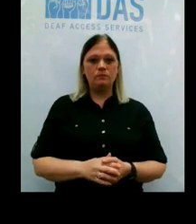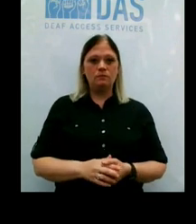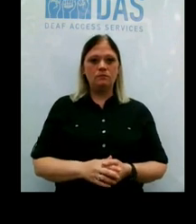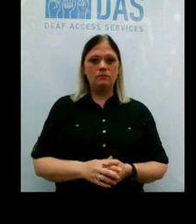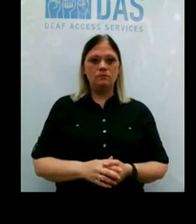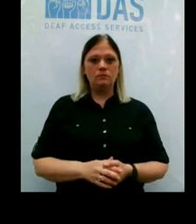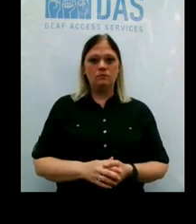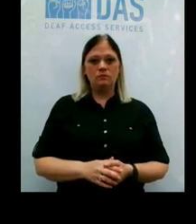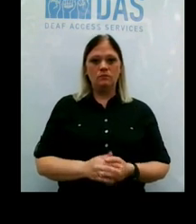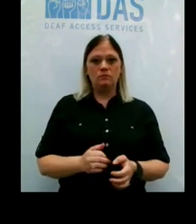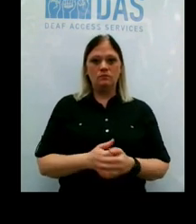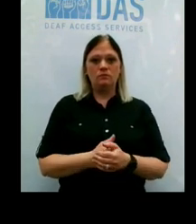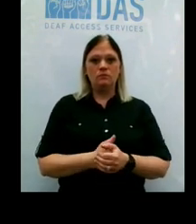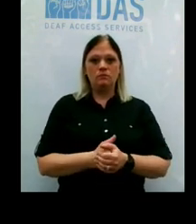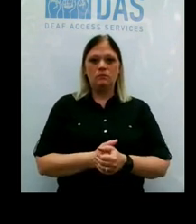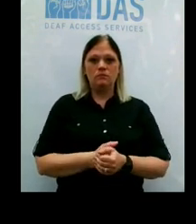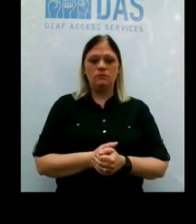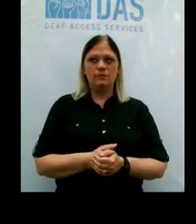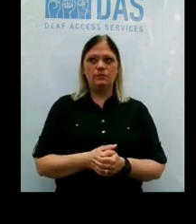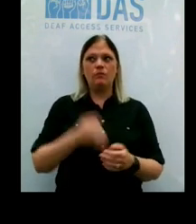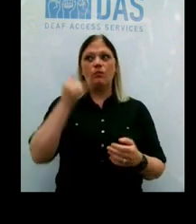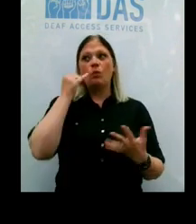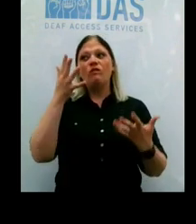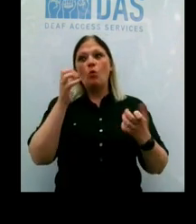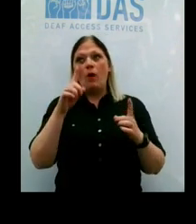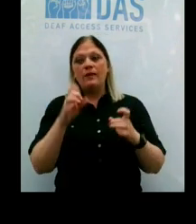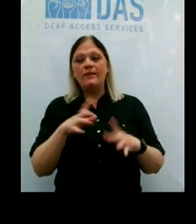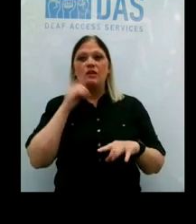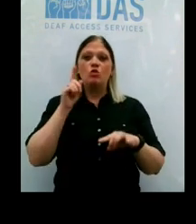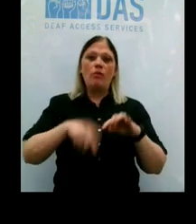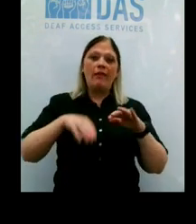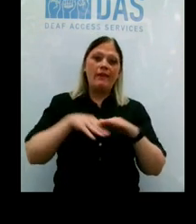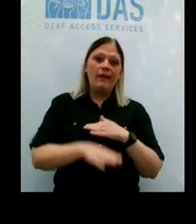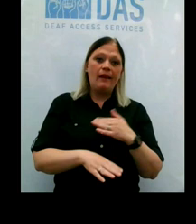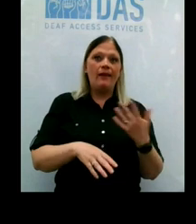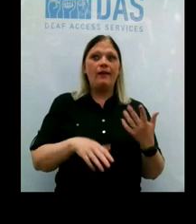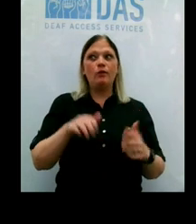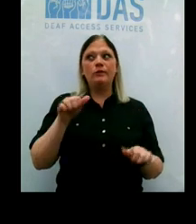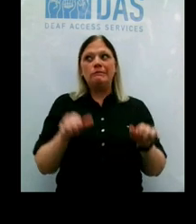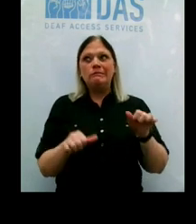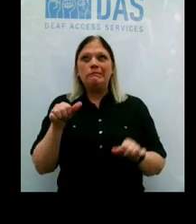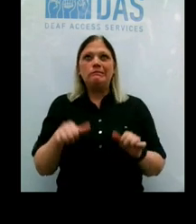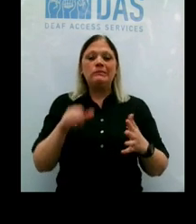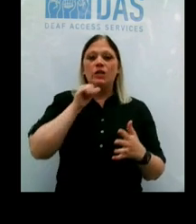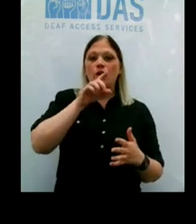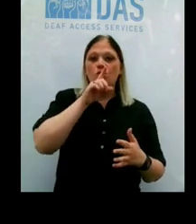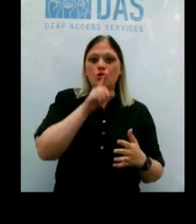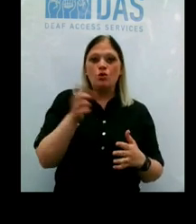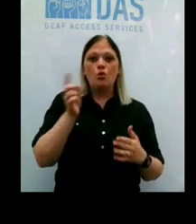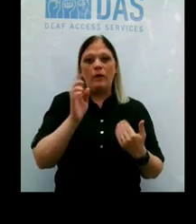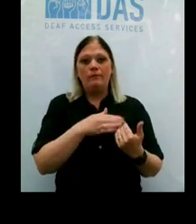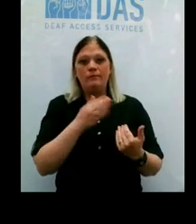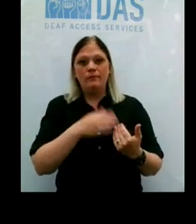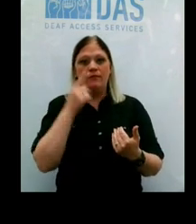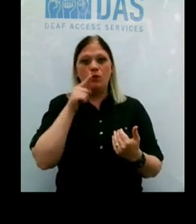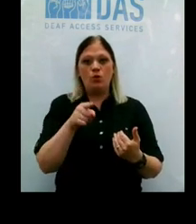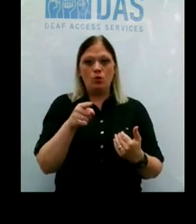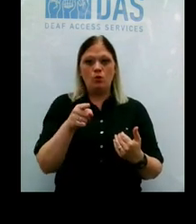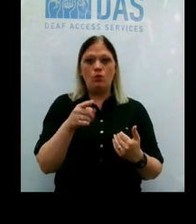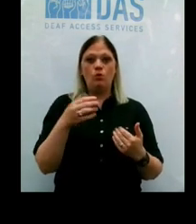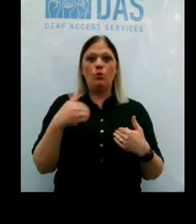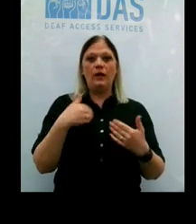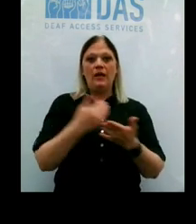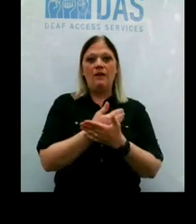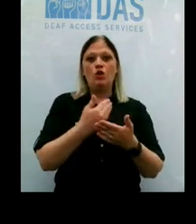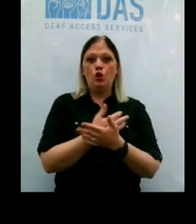So if you want to get a test and you can't get in to us or you're really not sure where is convenient for you, we have this